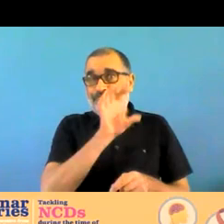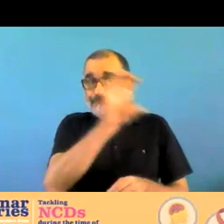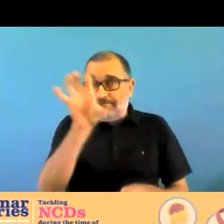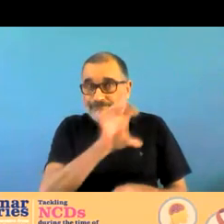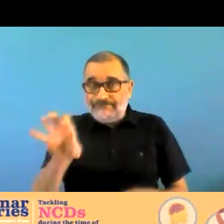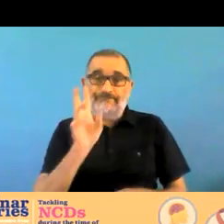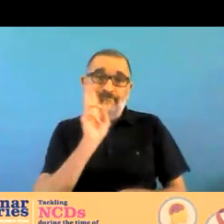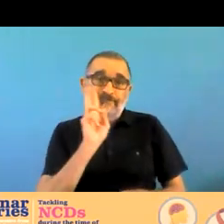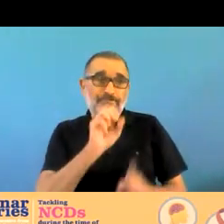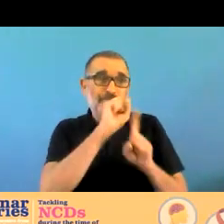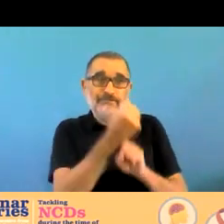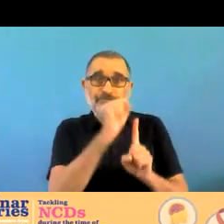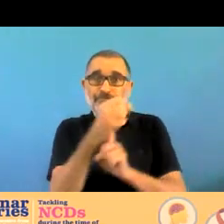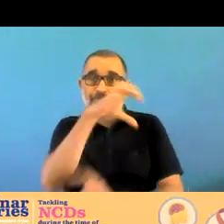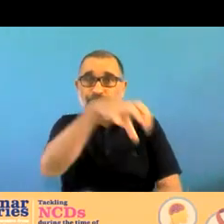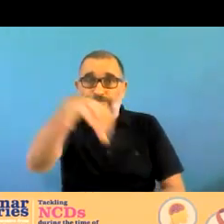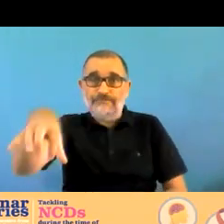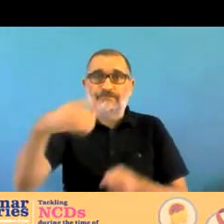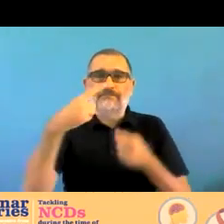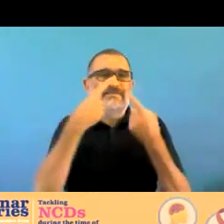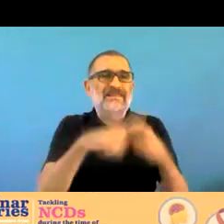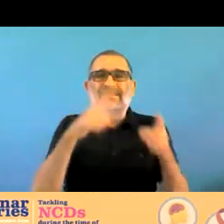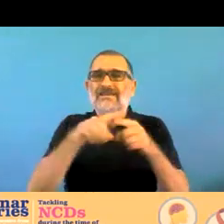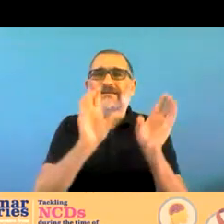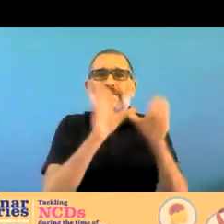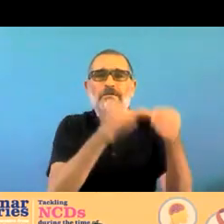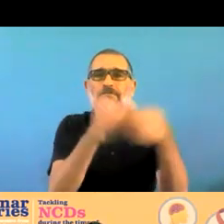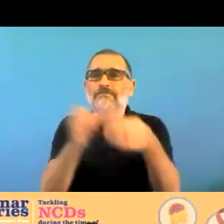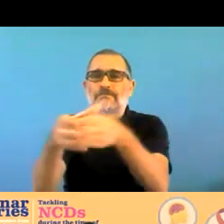speaking healthcare workers for example as a vulnerable group which